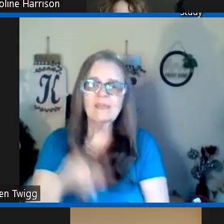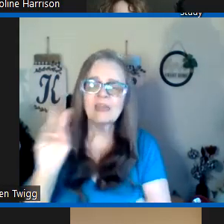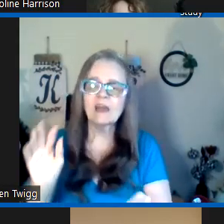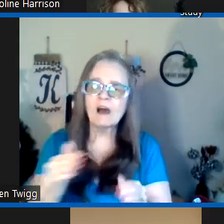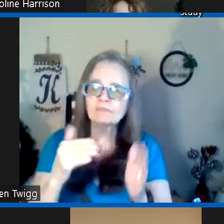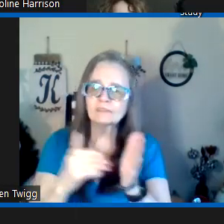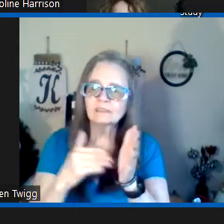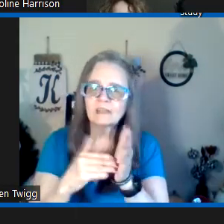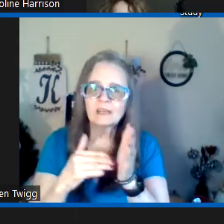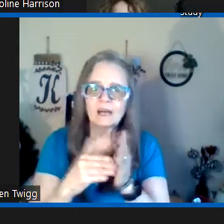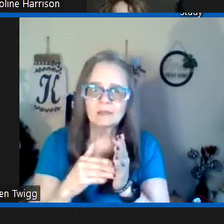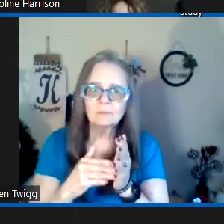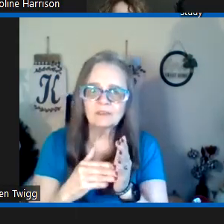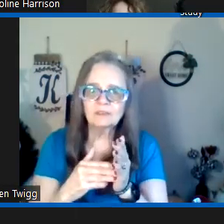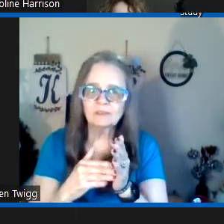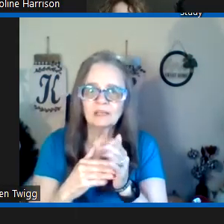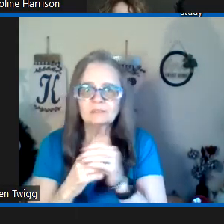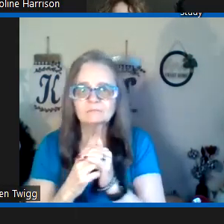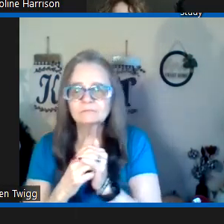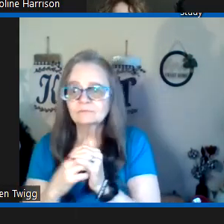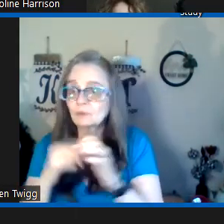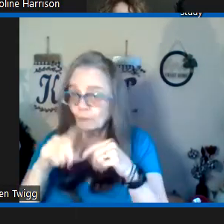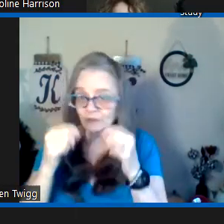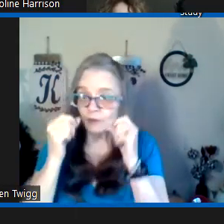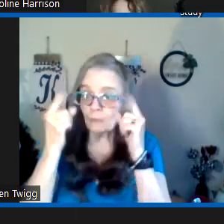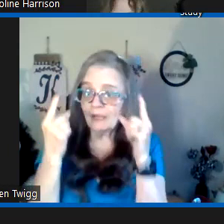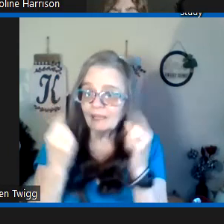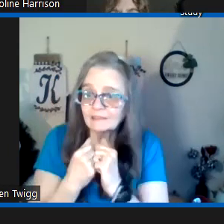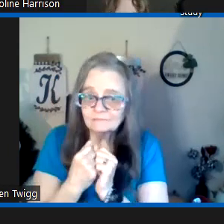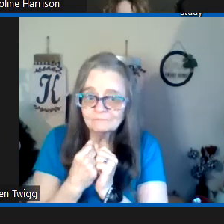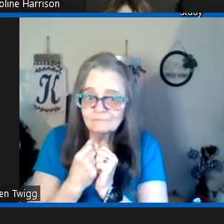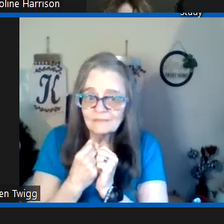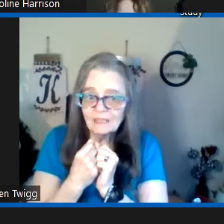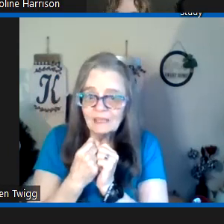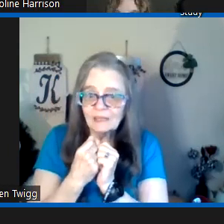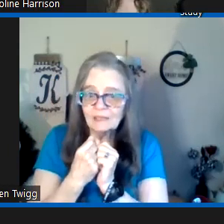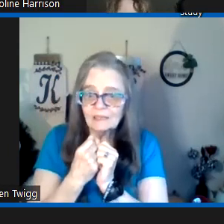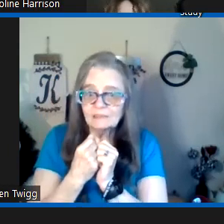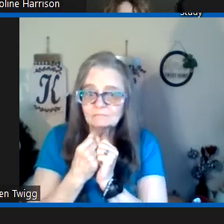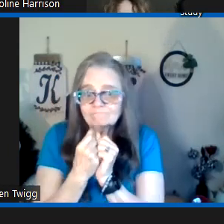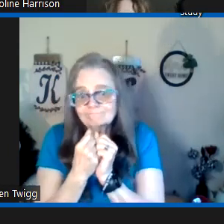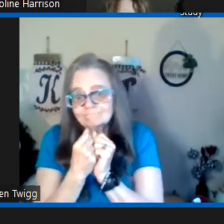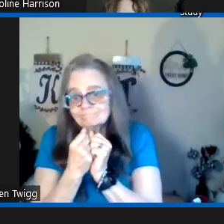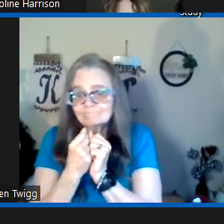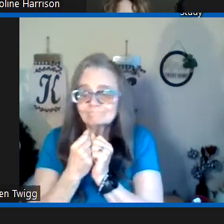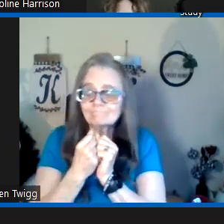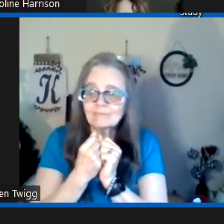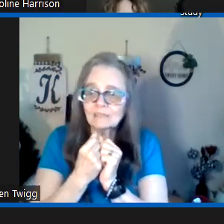and they often appear um when you're awake um